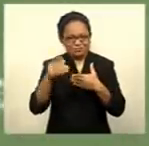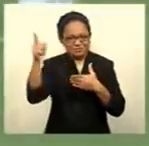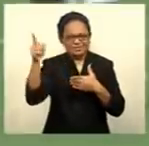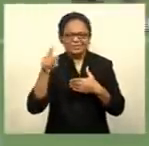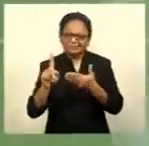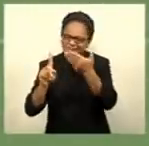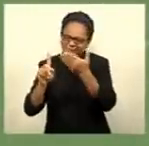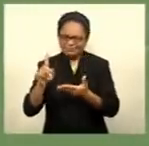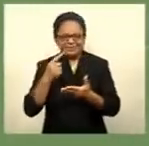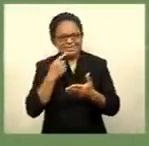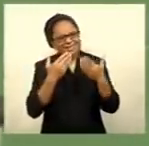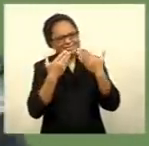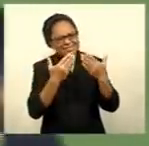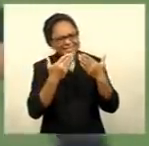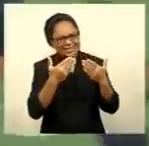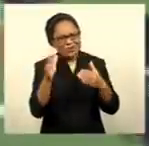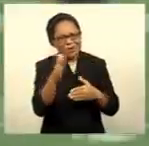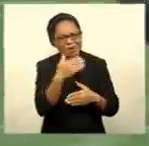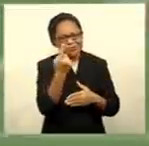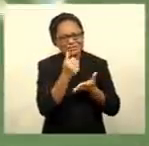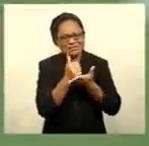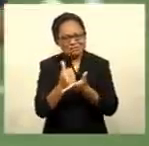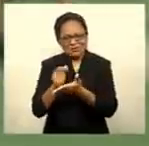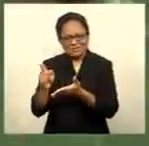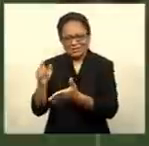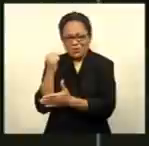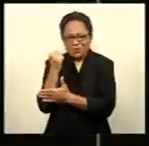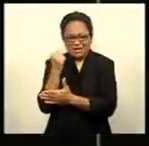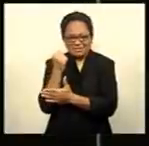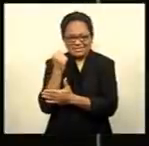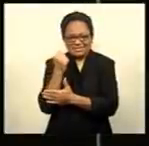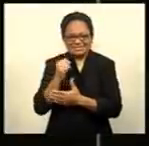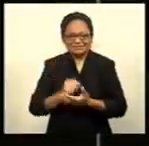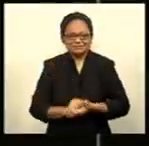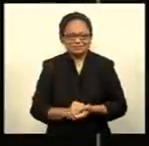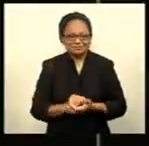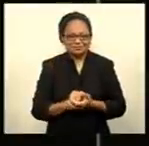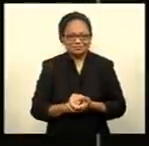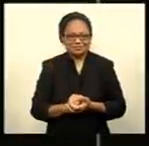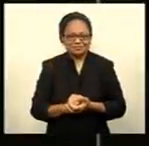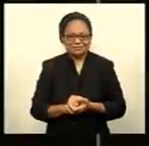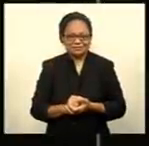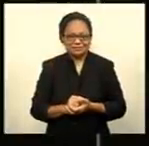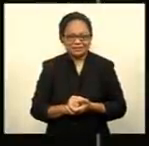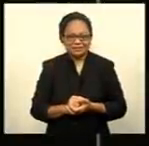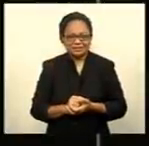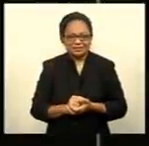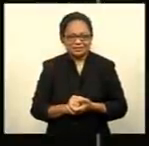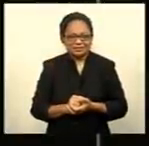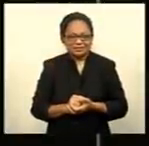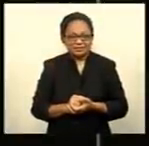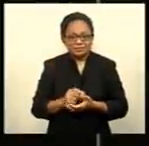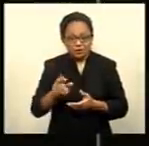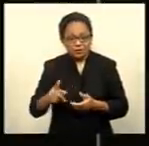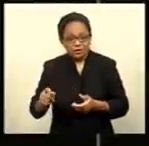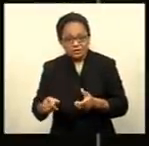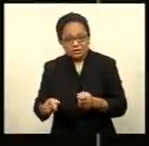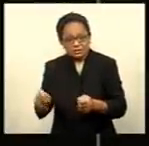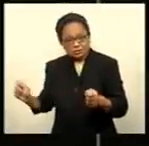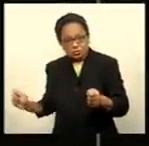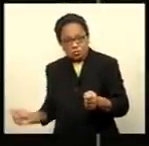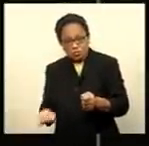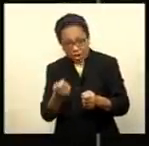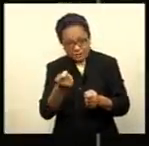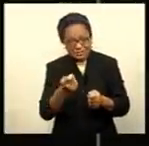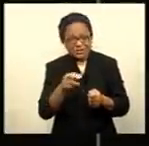who supported him in his rugby career. The Oceania Squash tournament scheduled for November is now